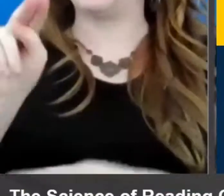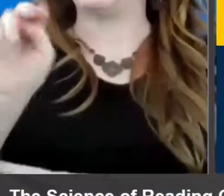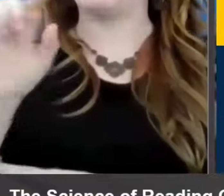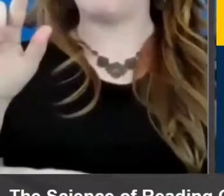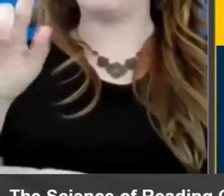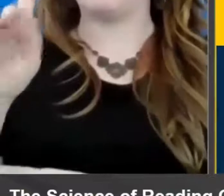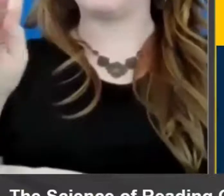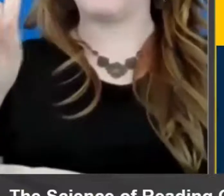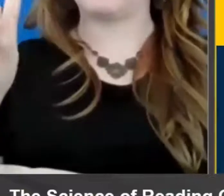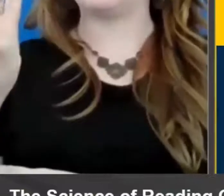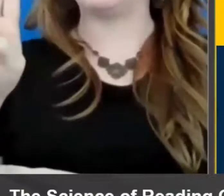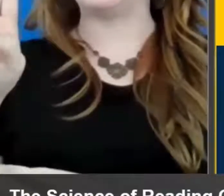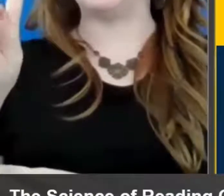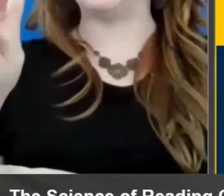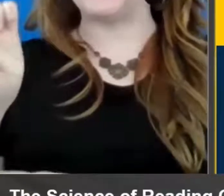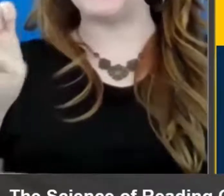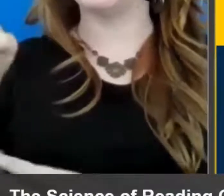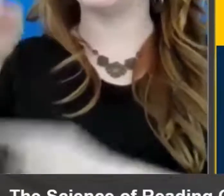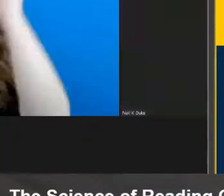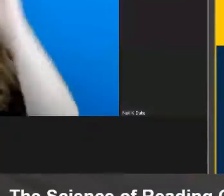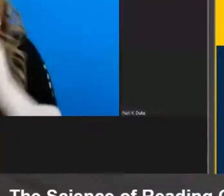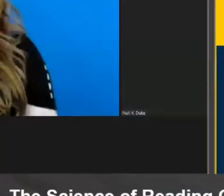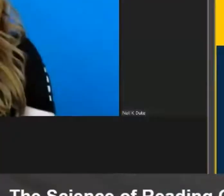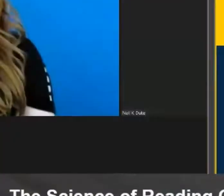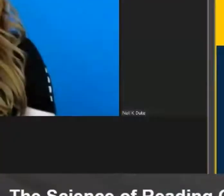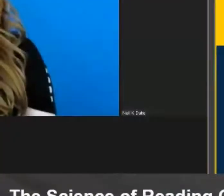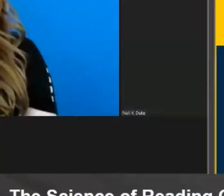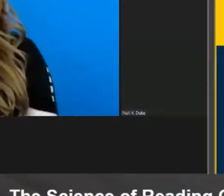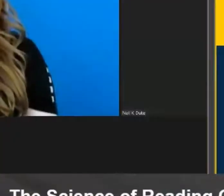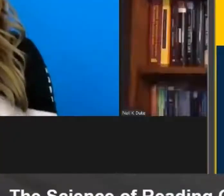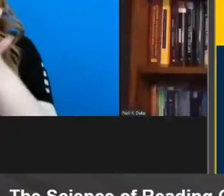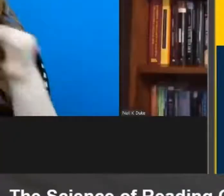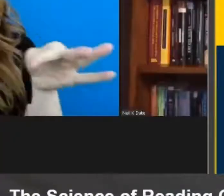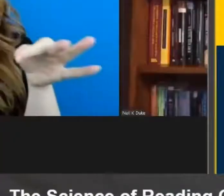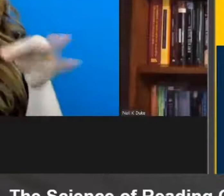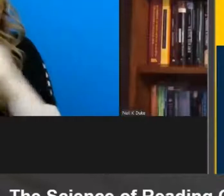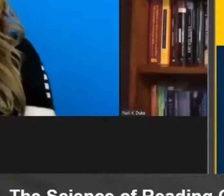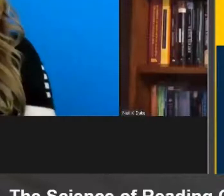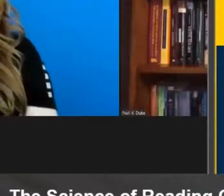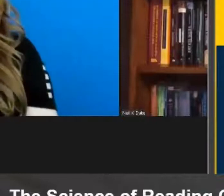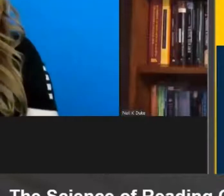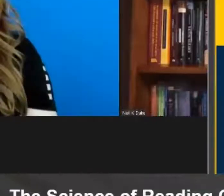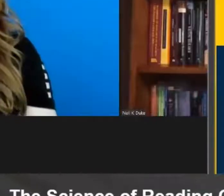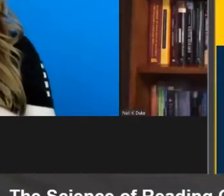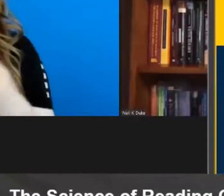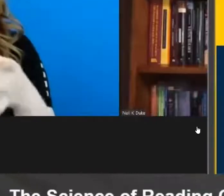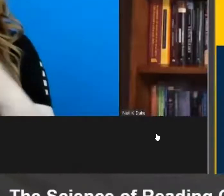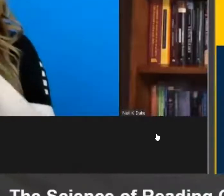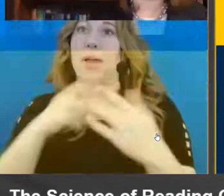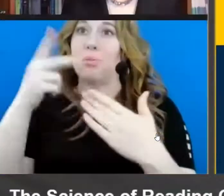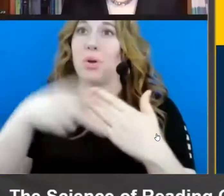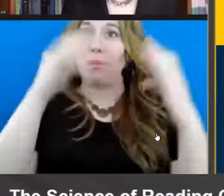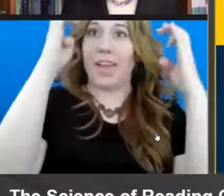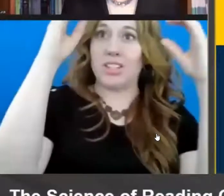She is a professor in literacy, language, and culture, and also in the combined program in education